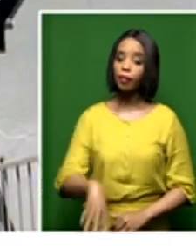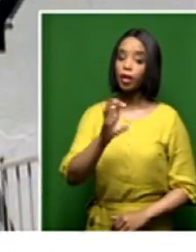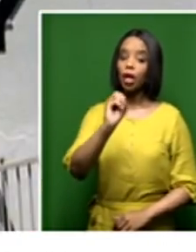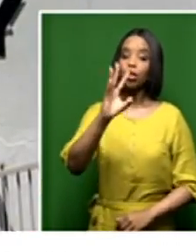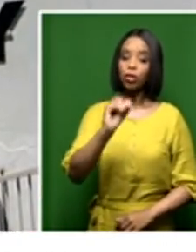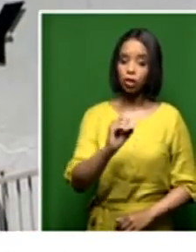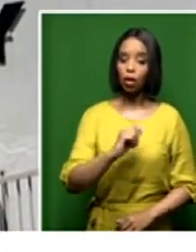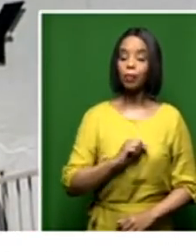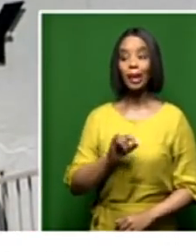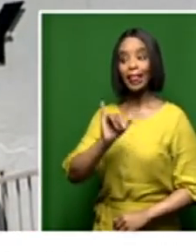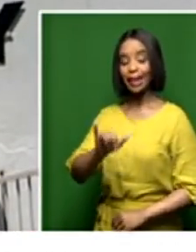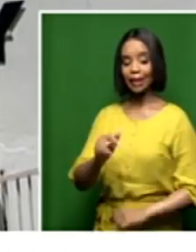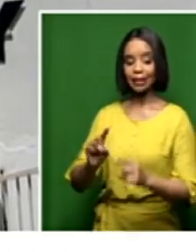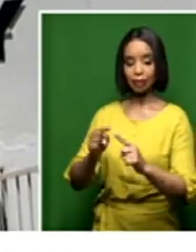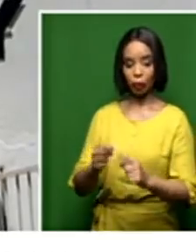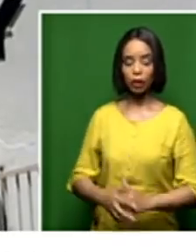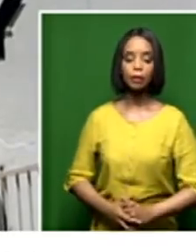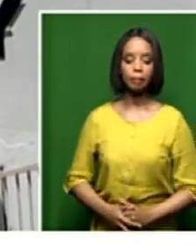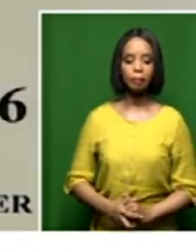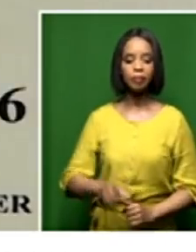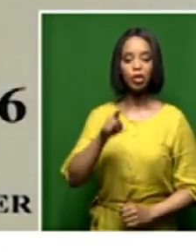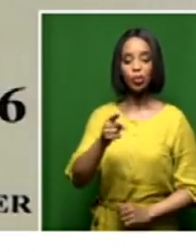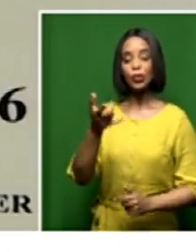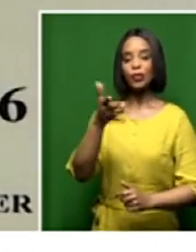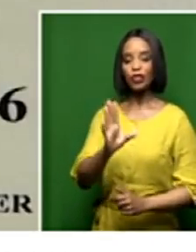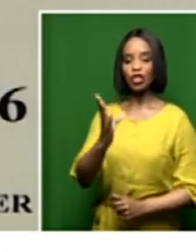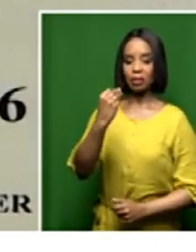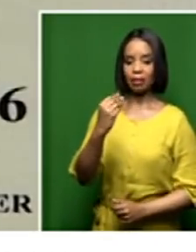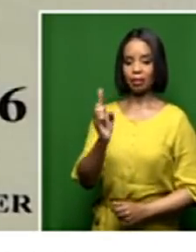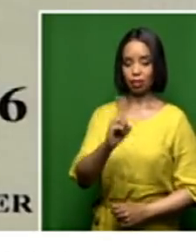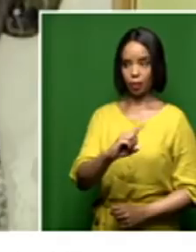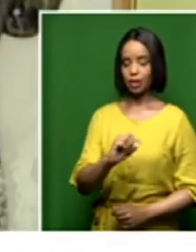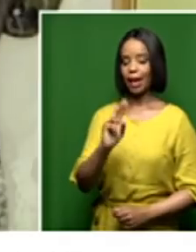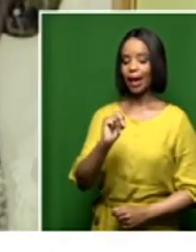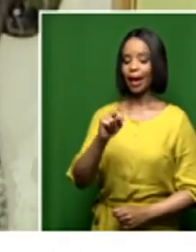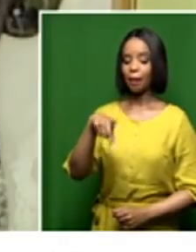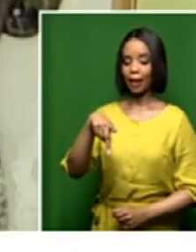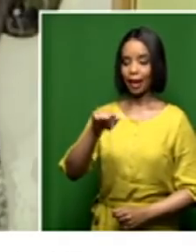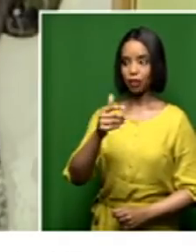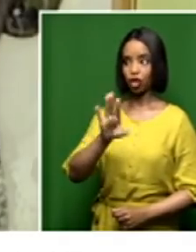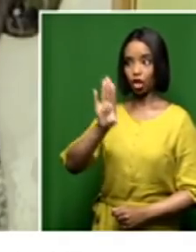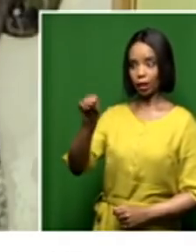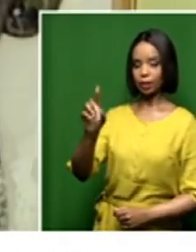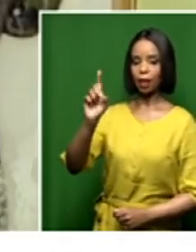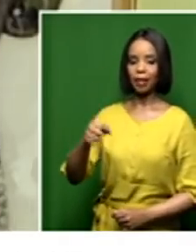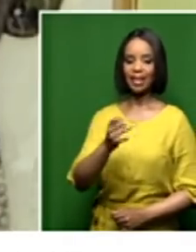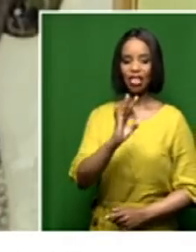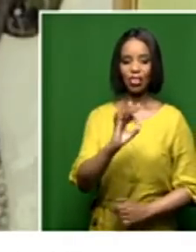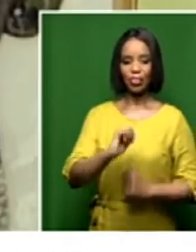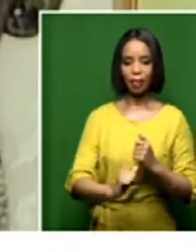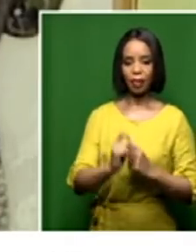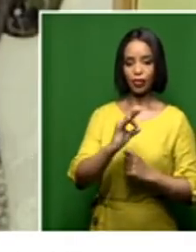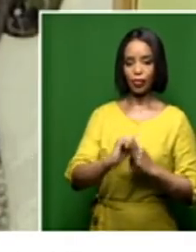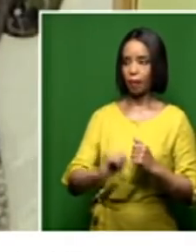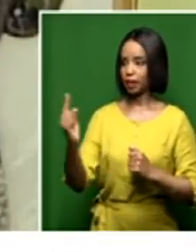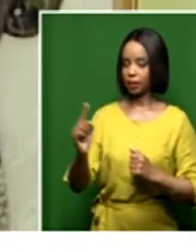the NPA appear before you every three months for a progress report, as it were, part of your oversight